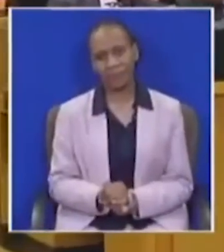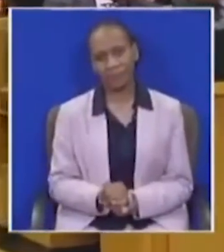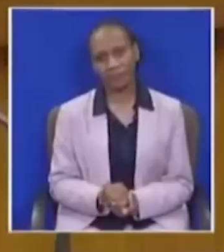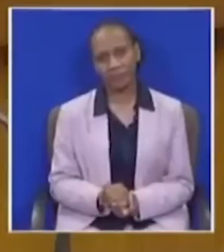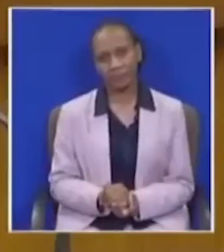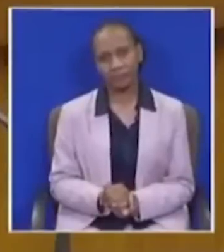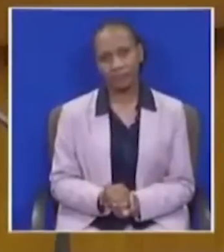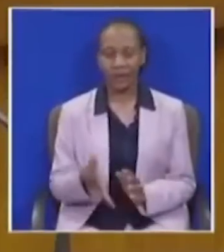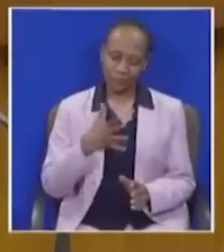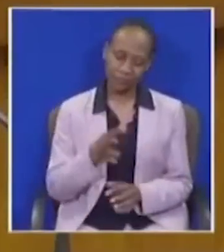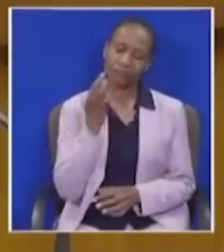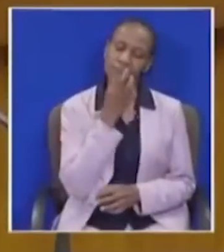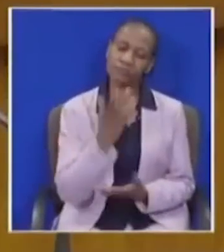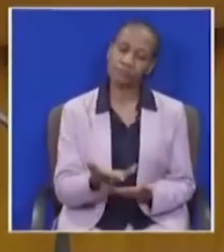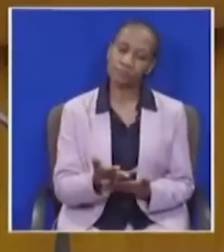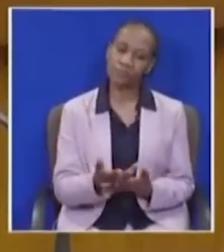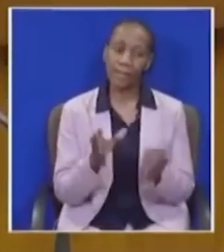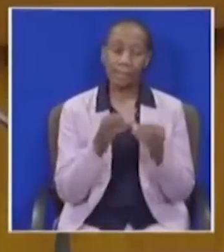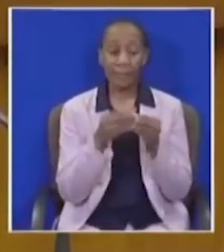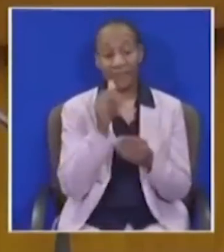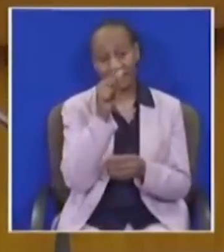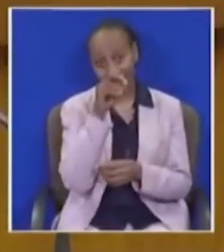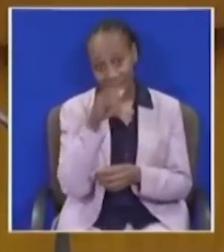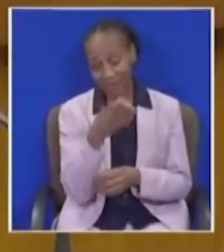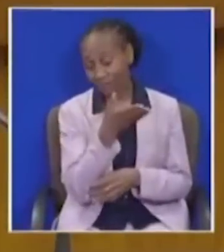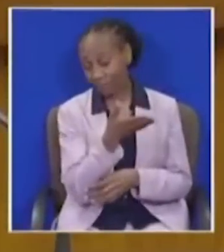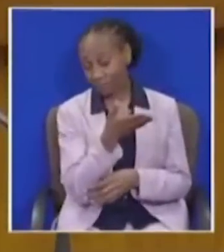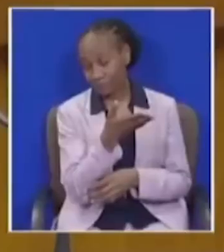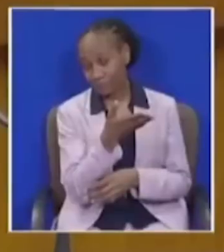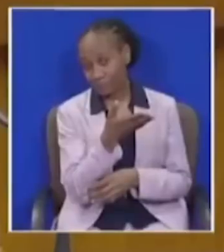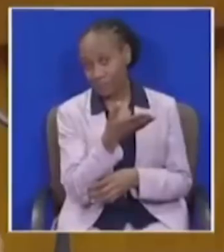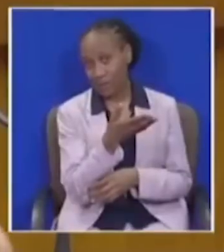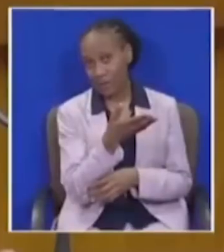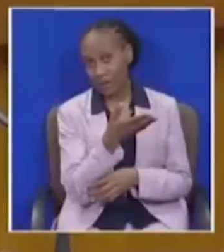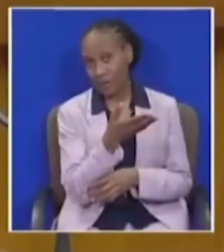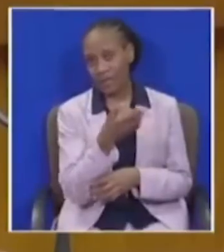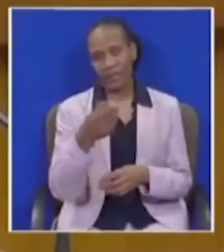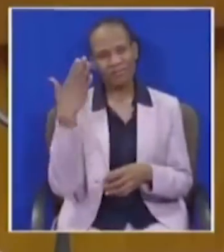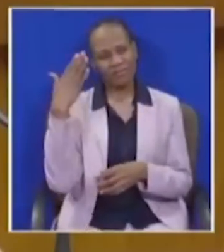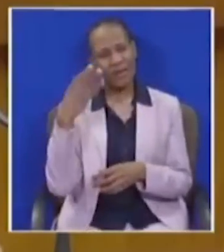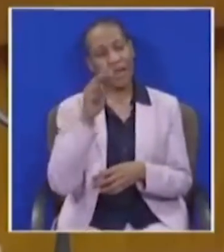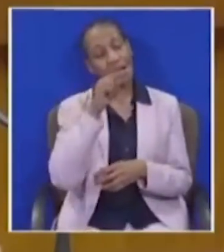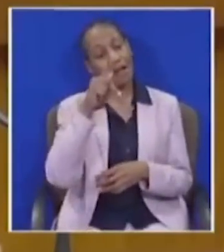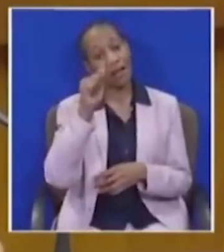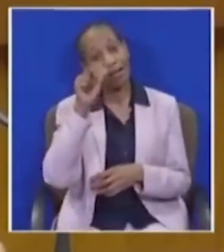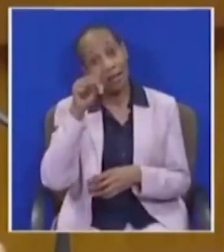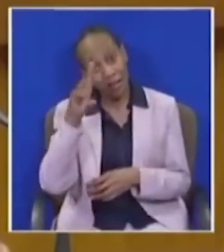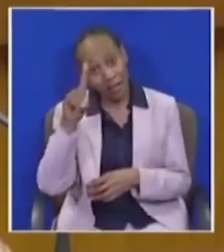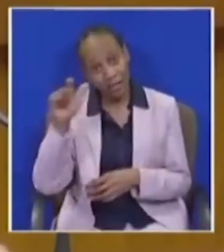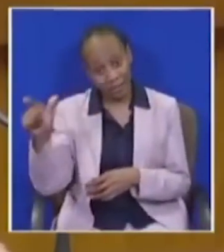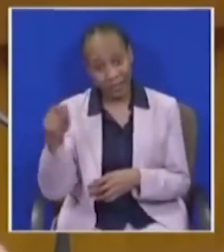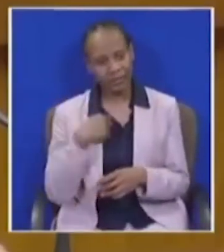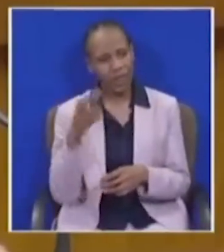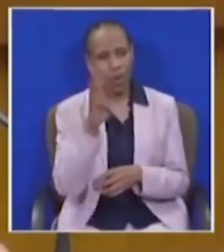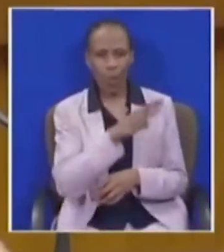I want to say to the comrades in the ANC, we warned you about Nkandla, and you